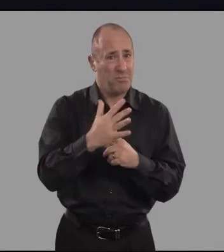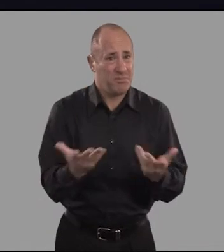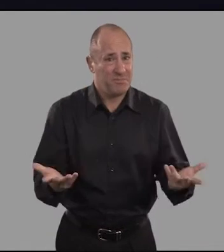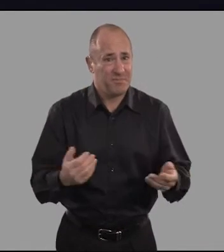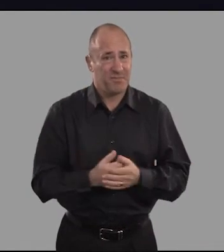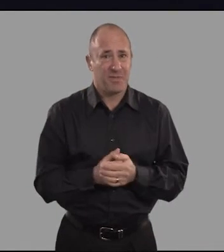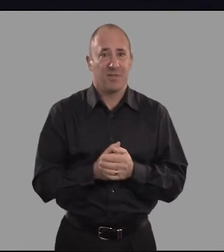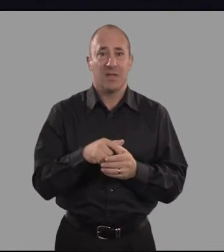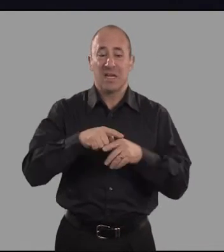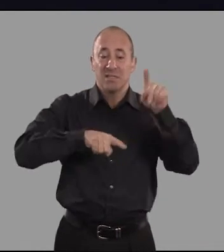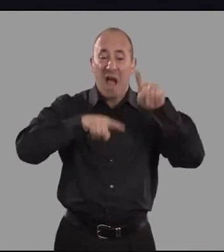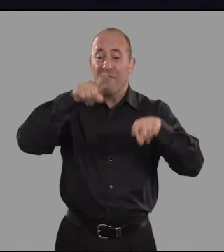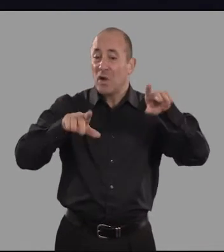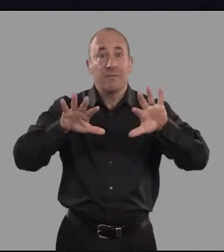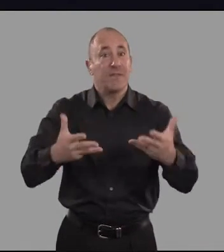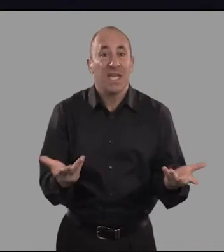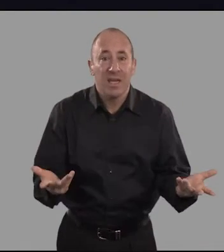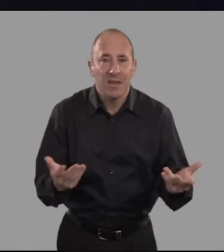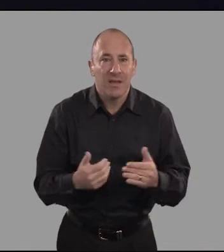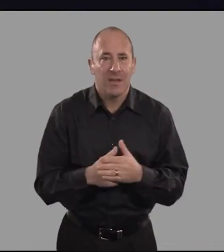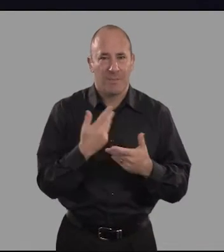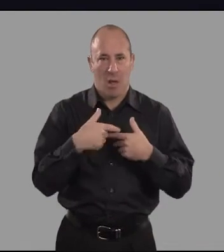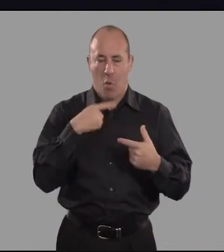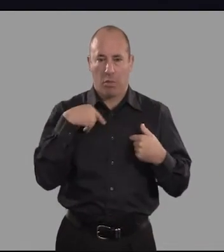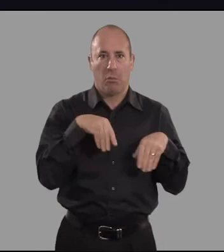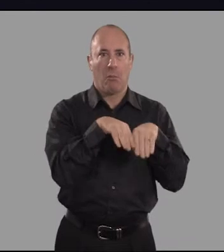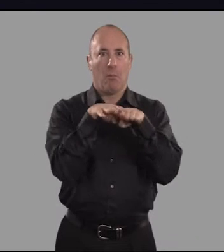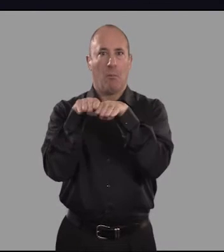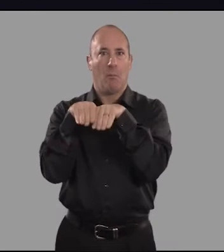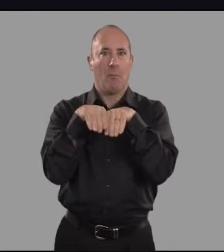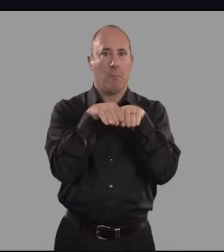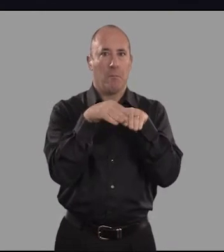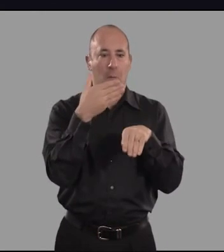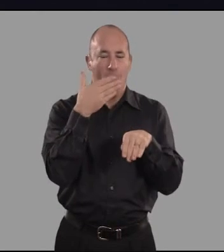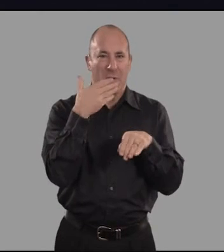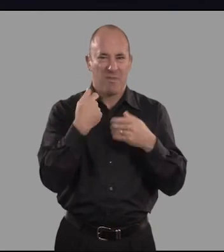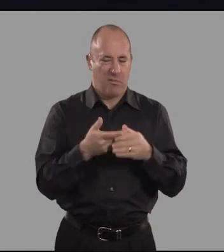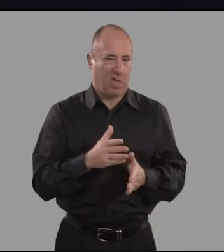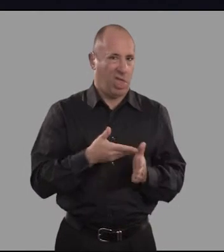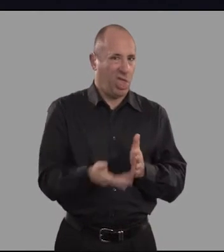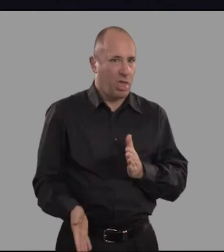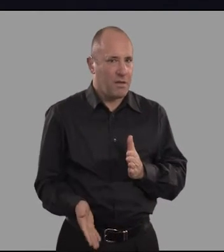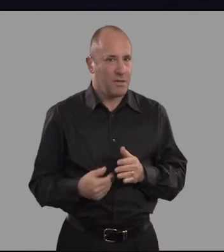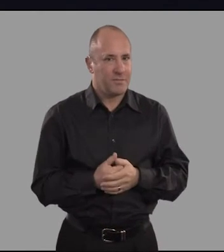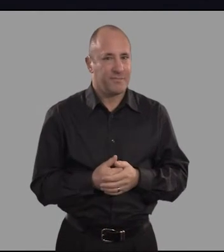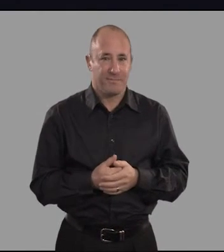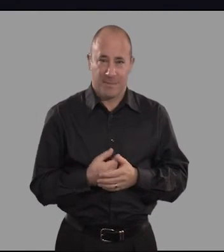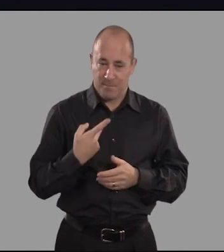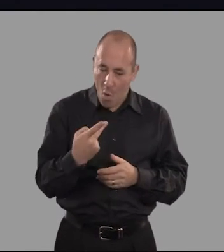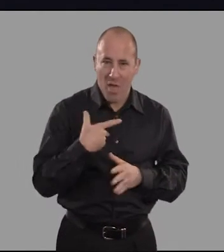diversity in our industry. Without that diversity, we shall become monocultural, alienating, and soon irrelevant.